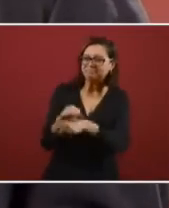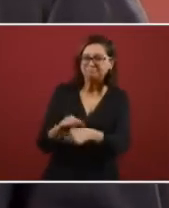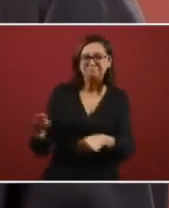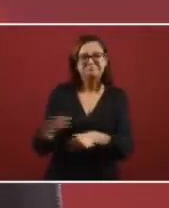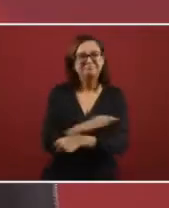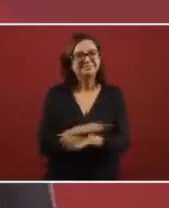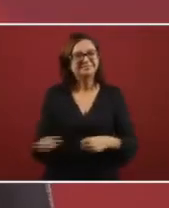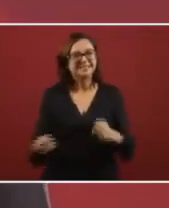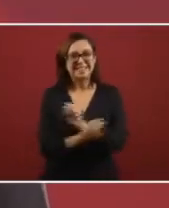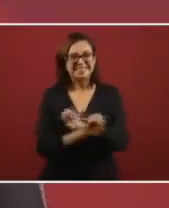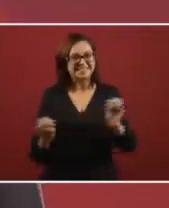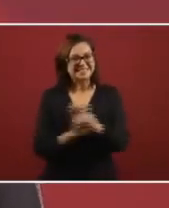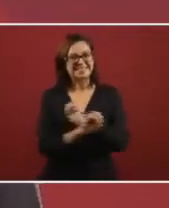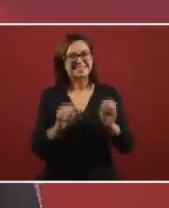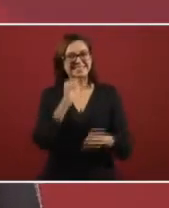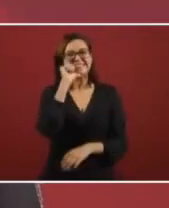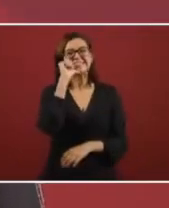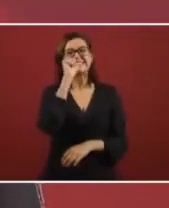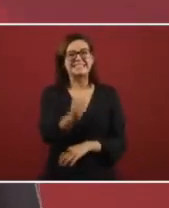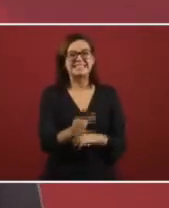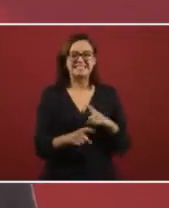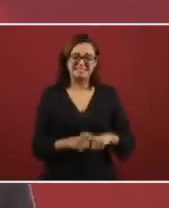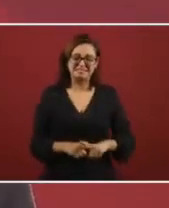in education. On the contrary,